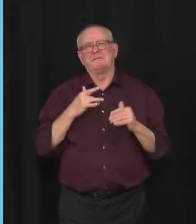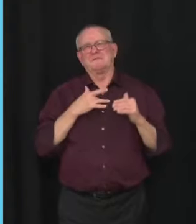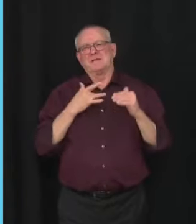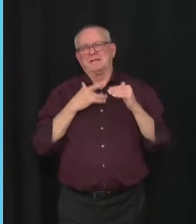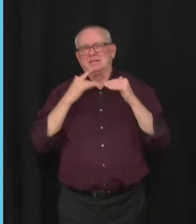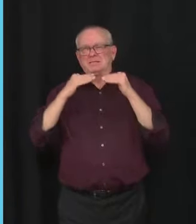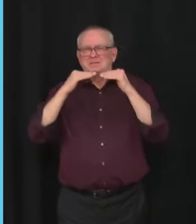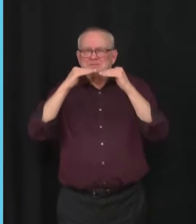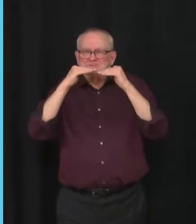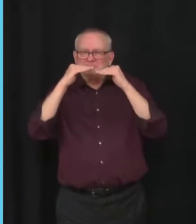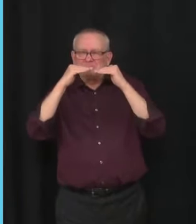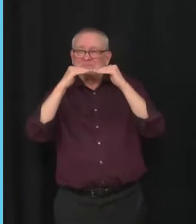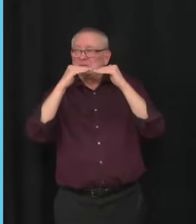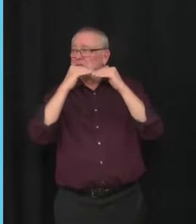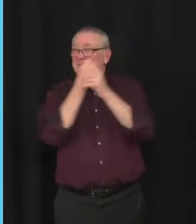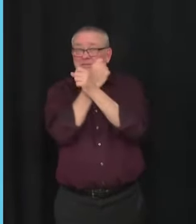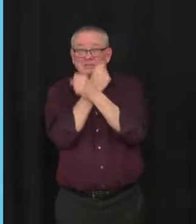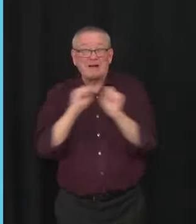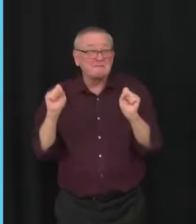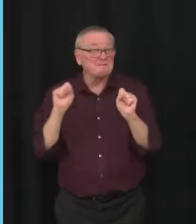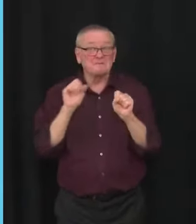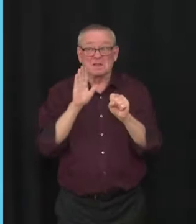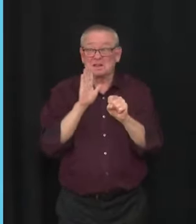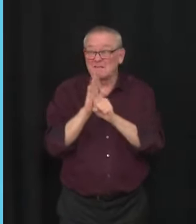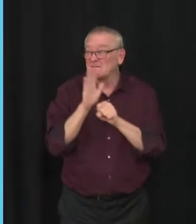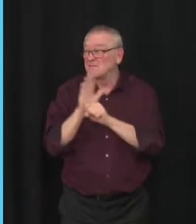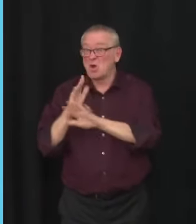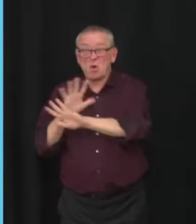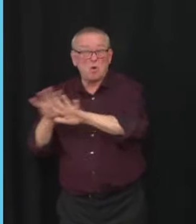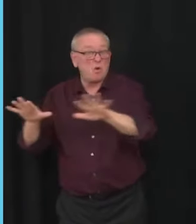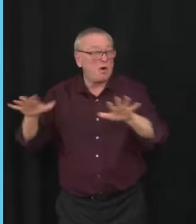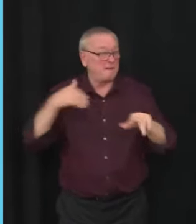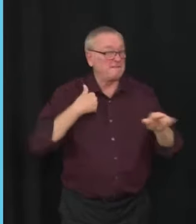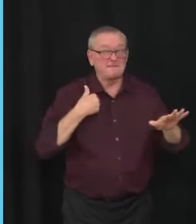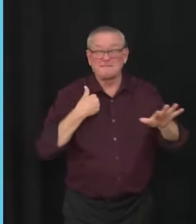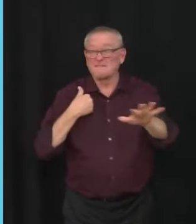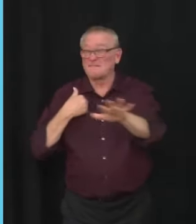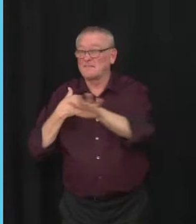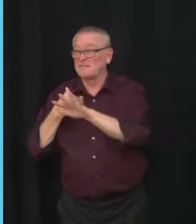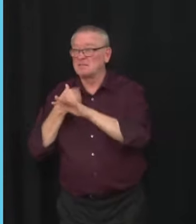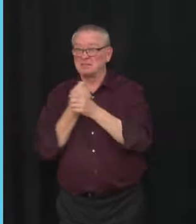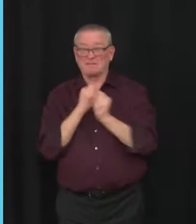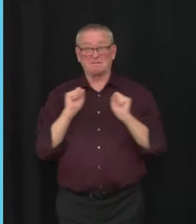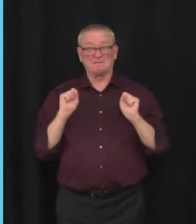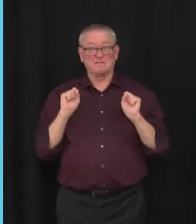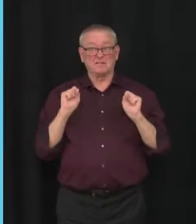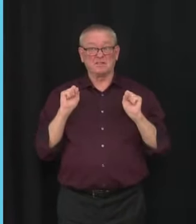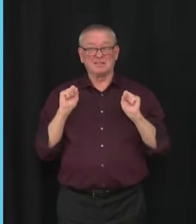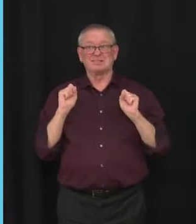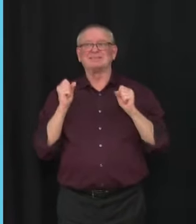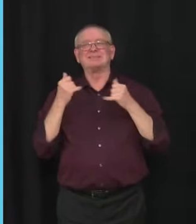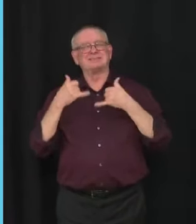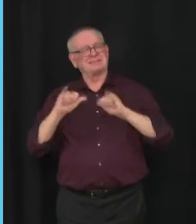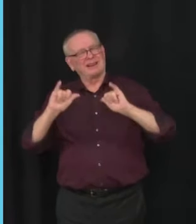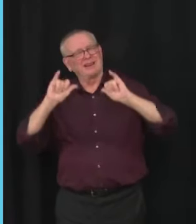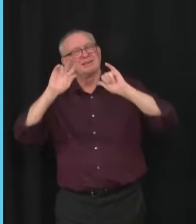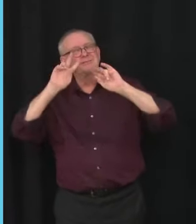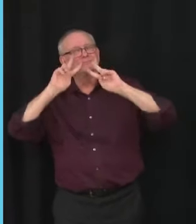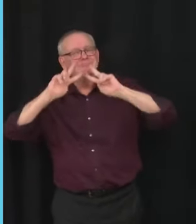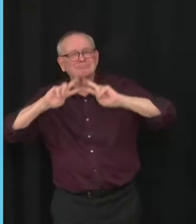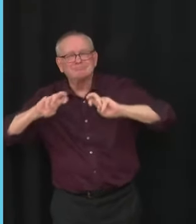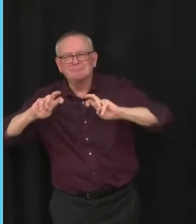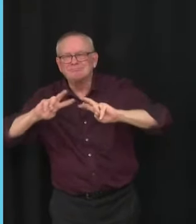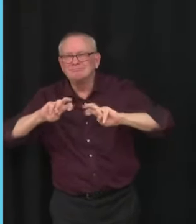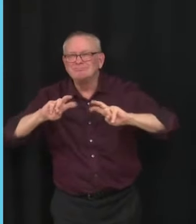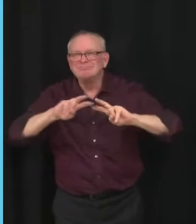of, okay, we got enough people vaccinated, now we don't need to worry about that. The challenge is we, you know, it's, we can't say with precision,